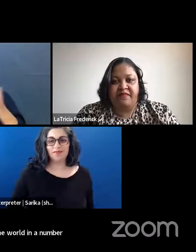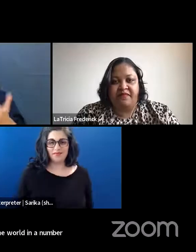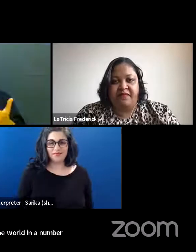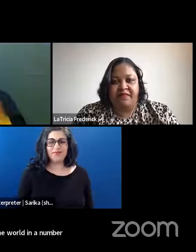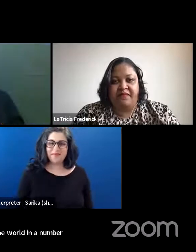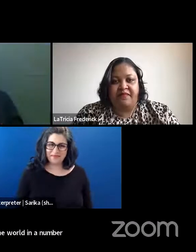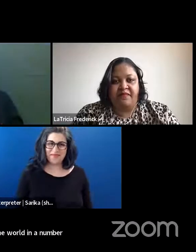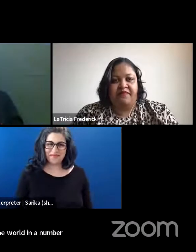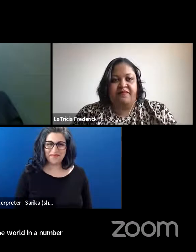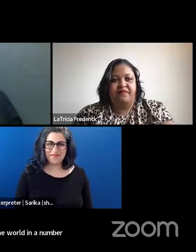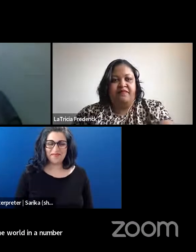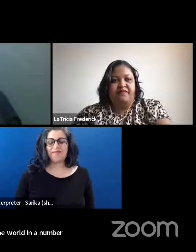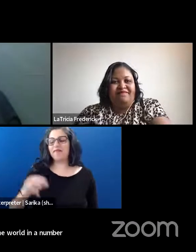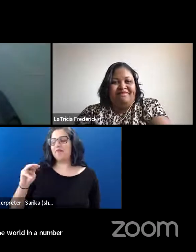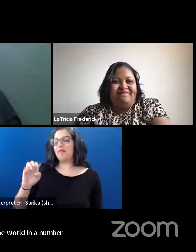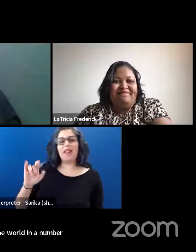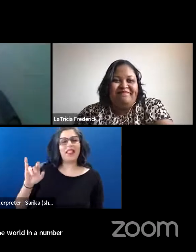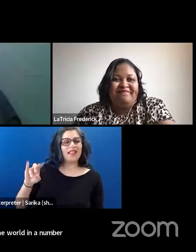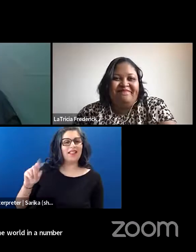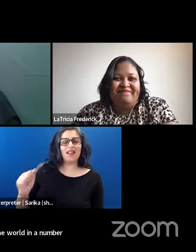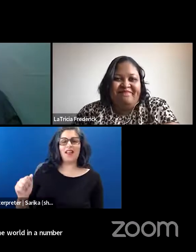Thank you both. Thank you both for sharing.